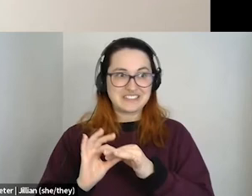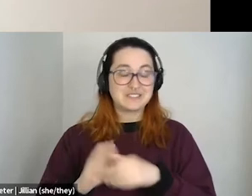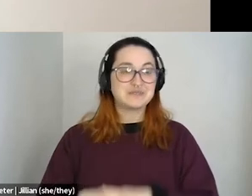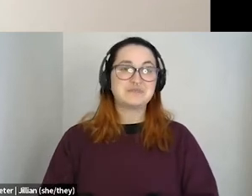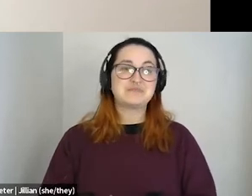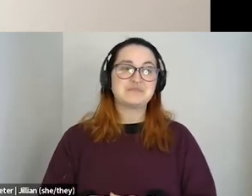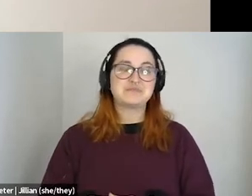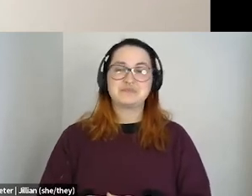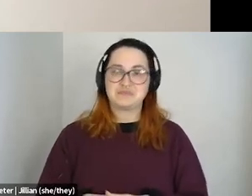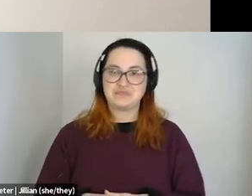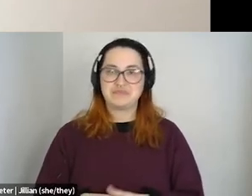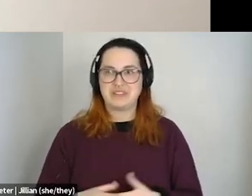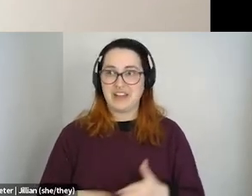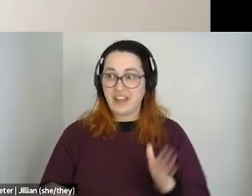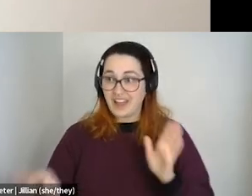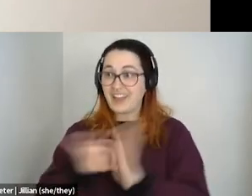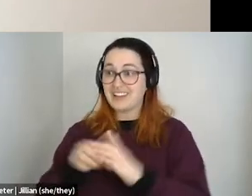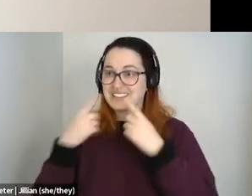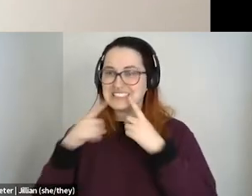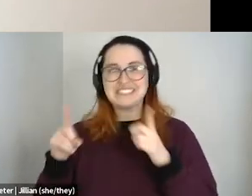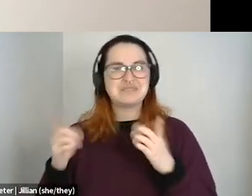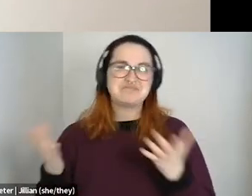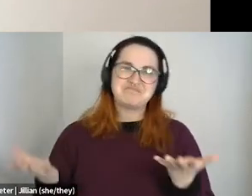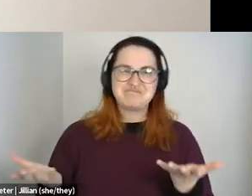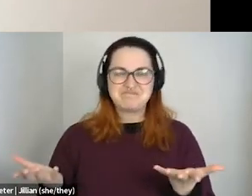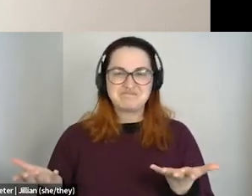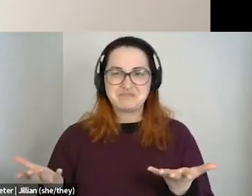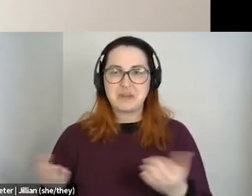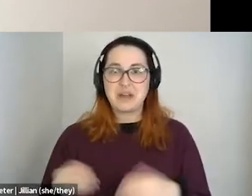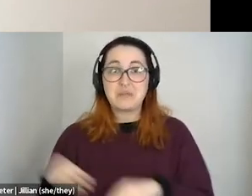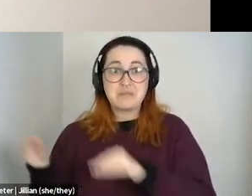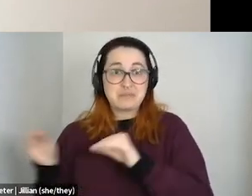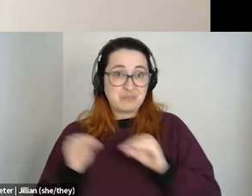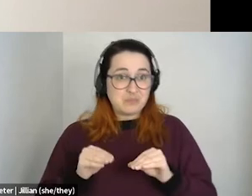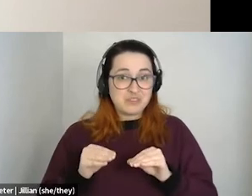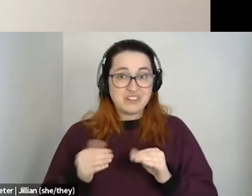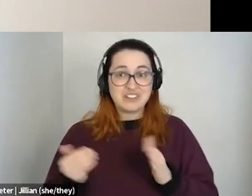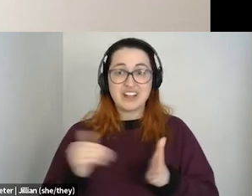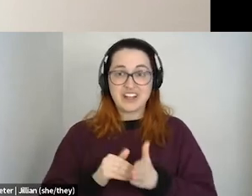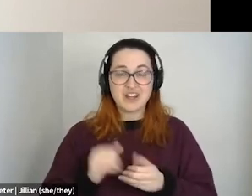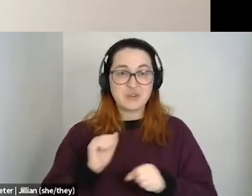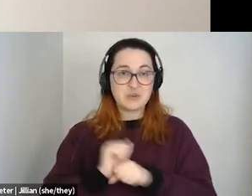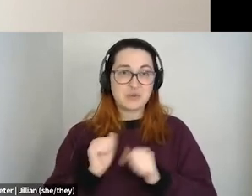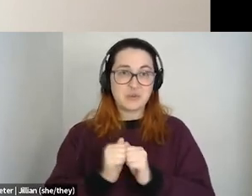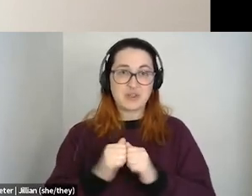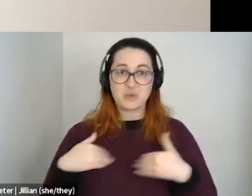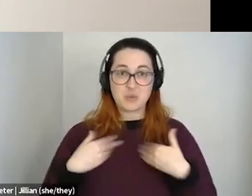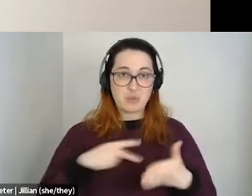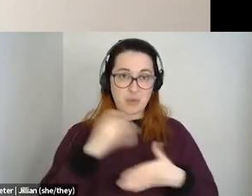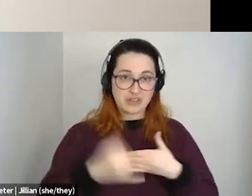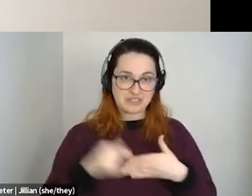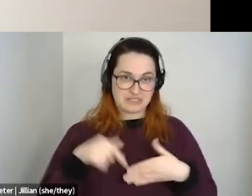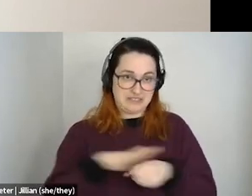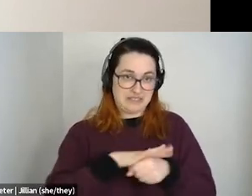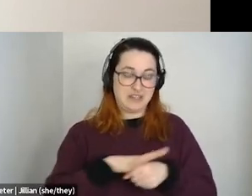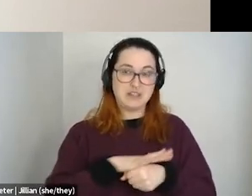didn't find a whole lot of that. Um, and when I moved back here and started working for the youth project, uh, in this area, I